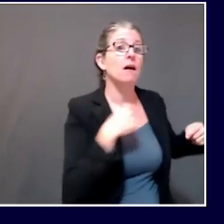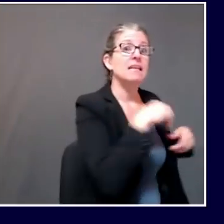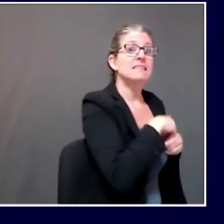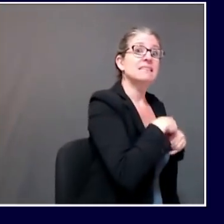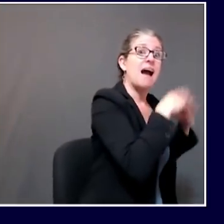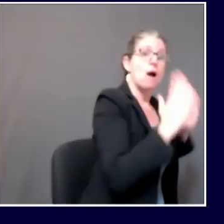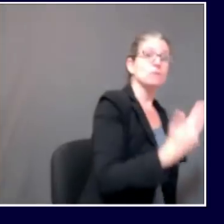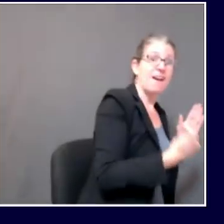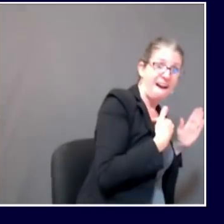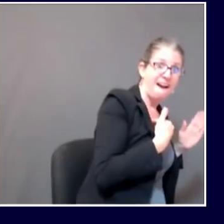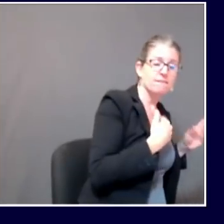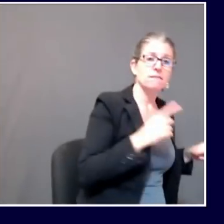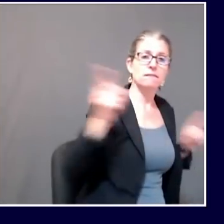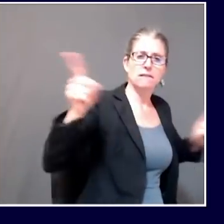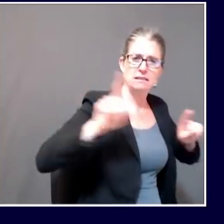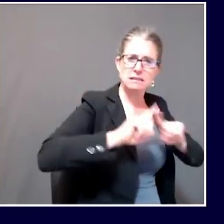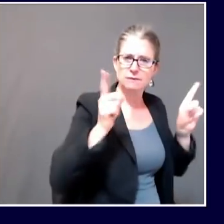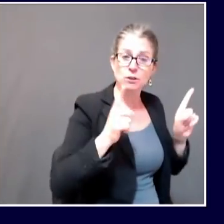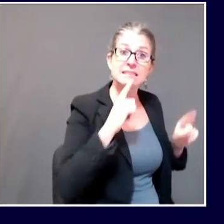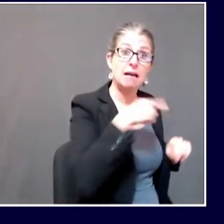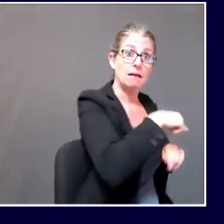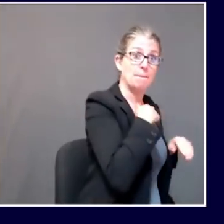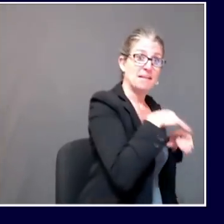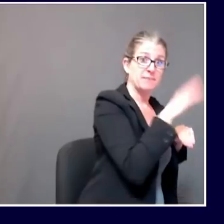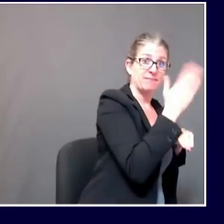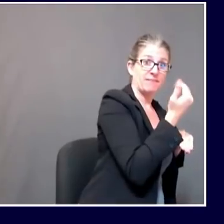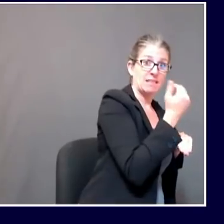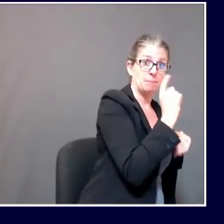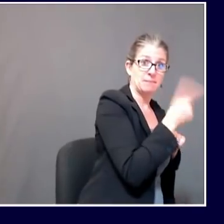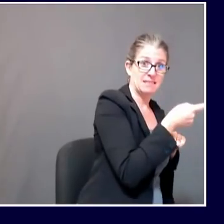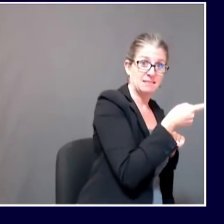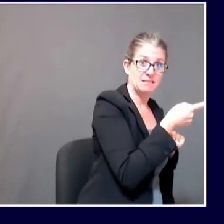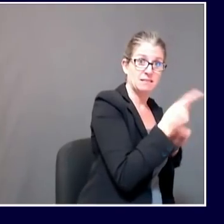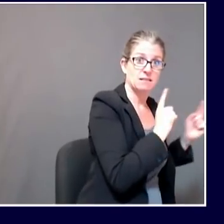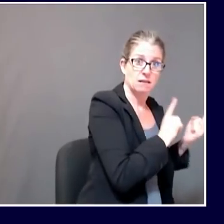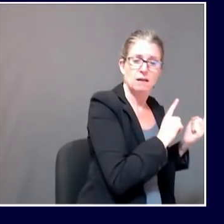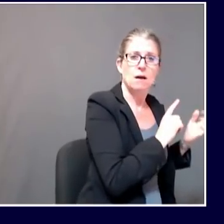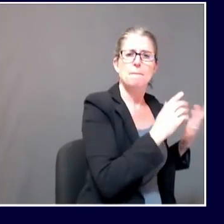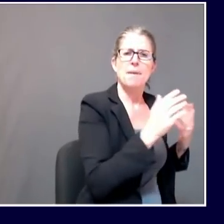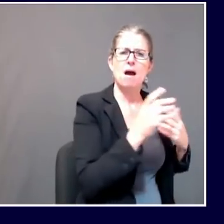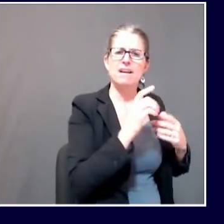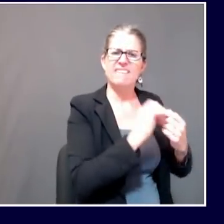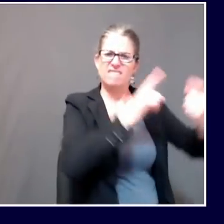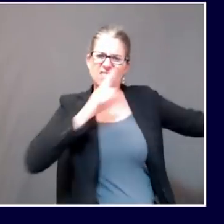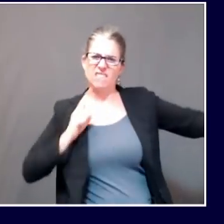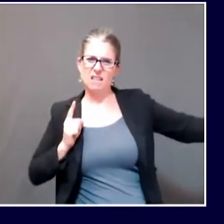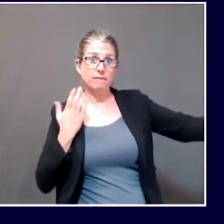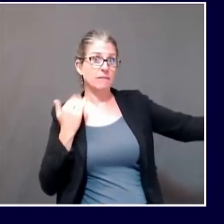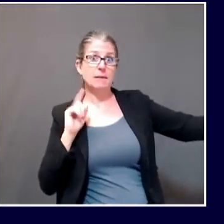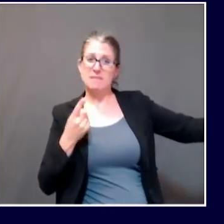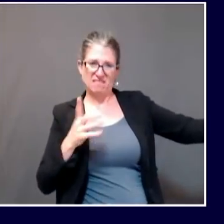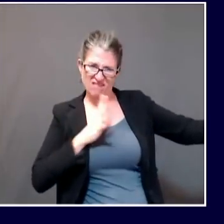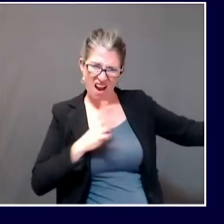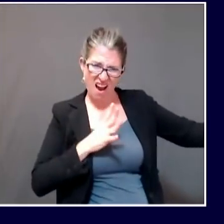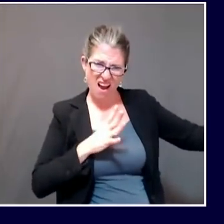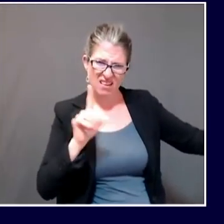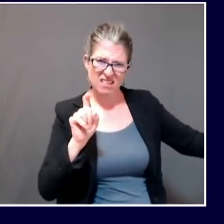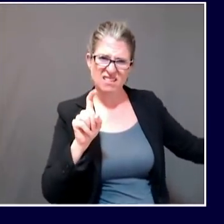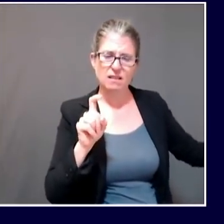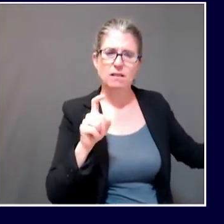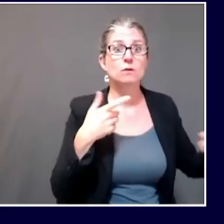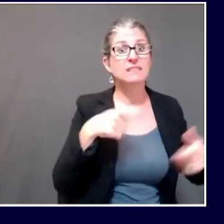does that have an impact? It does, Victoria. You know, we've taken a look at the experience